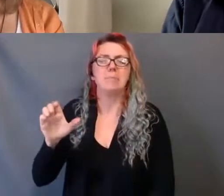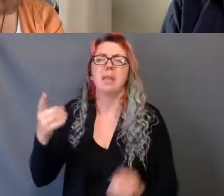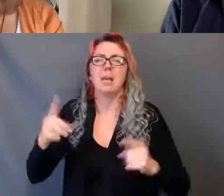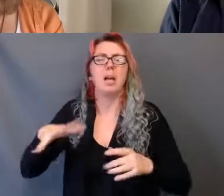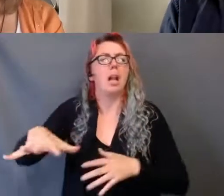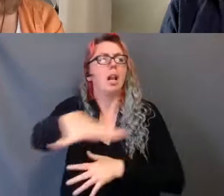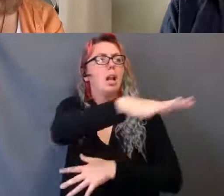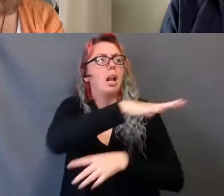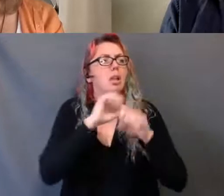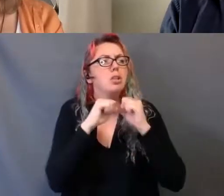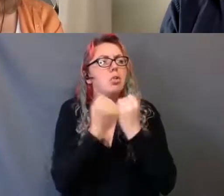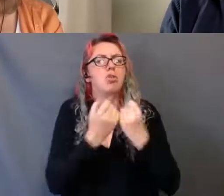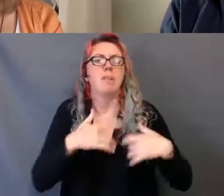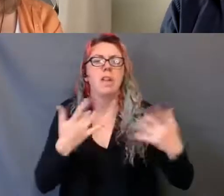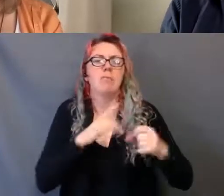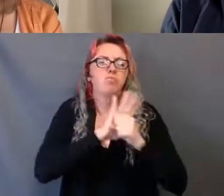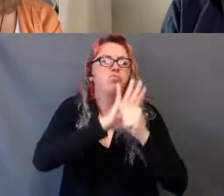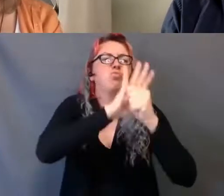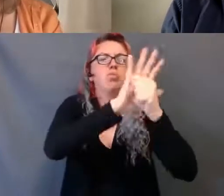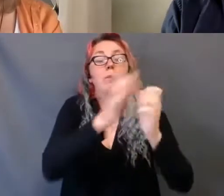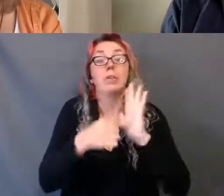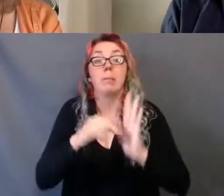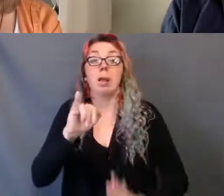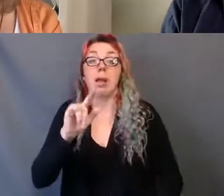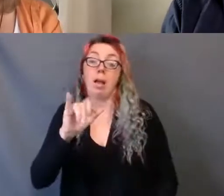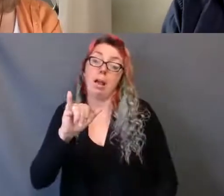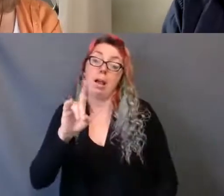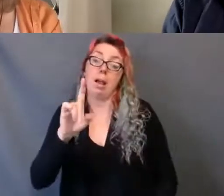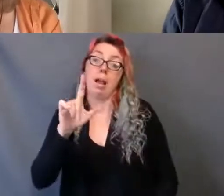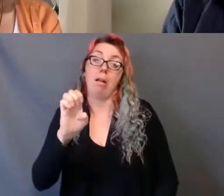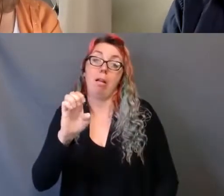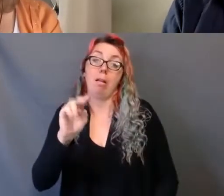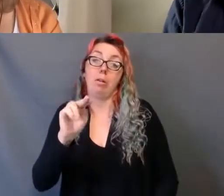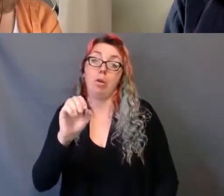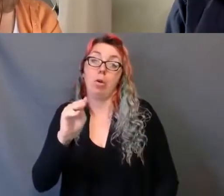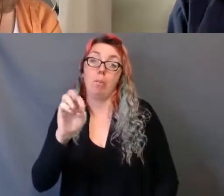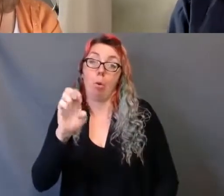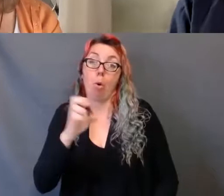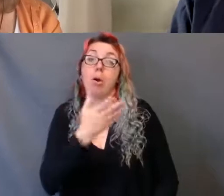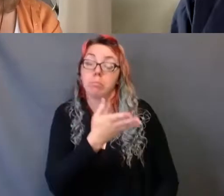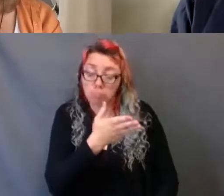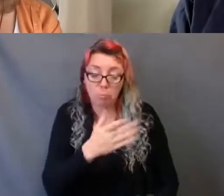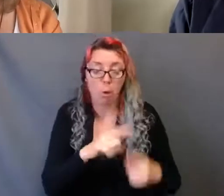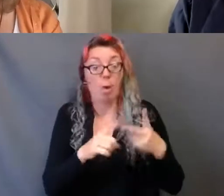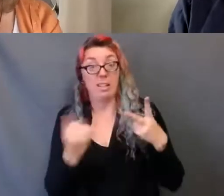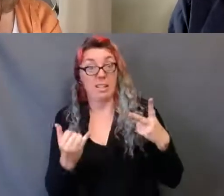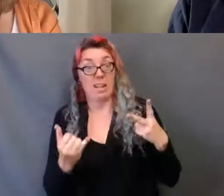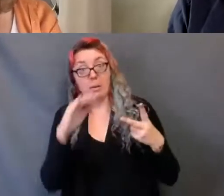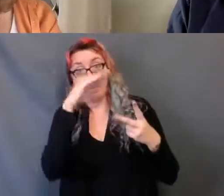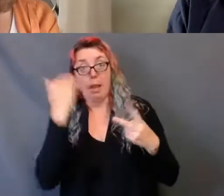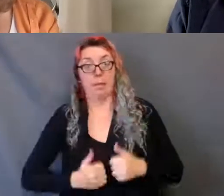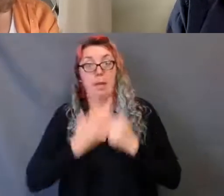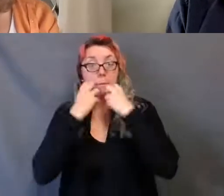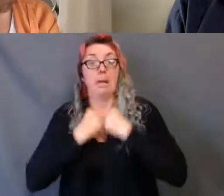Idle and More, spurred an awakening of Indigenous art and activism. Today, Black Lives Matter challenges institutions and authority to uphold